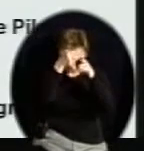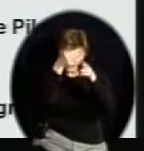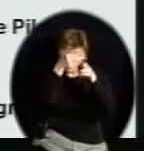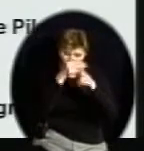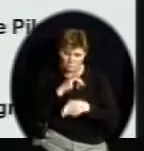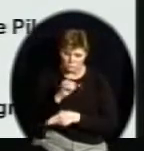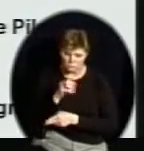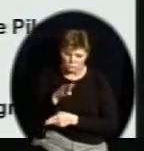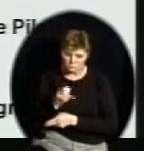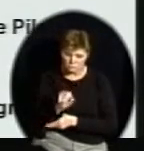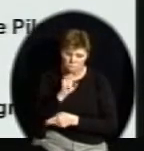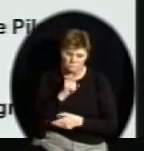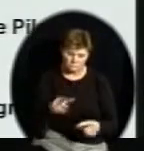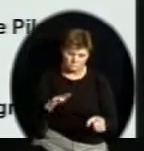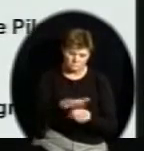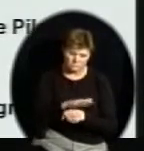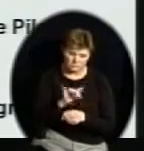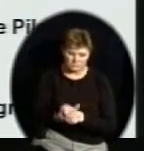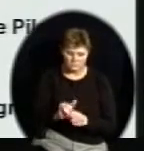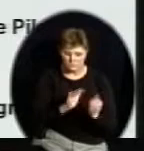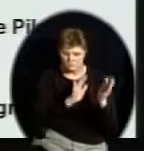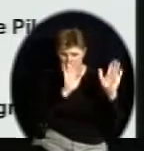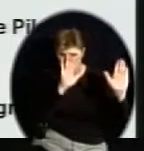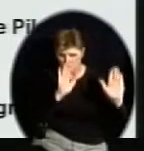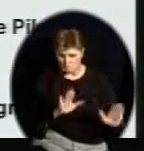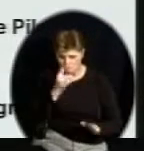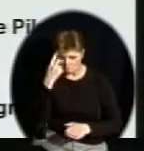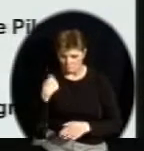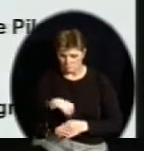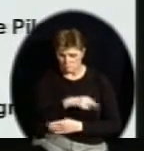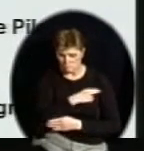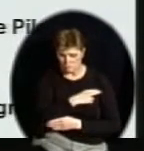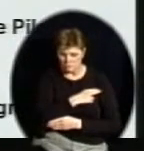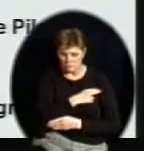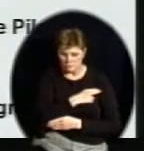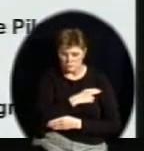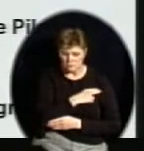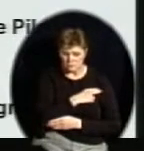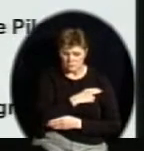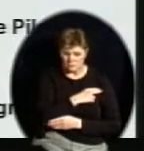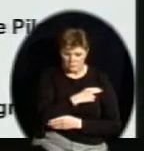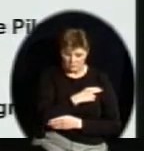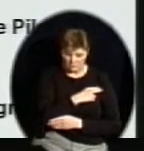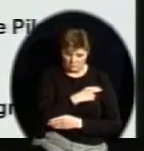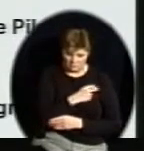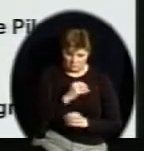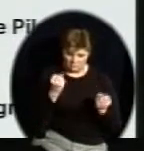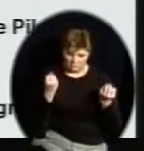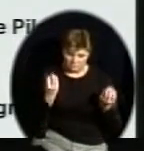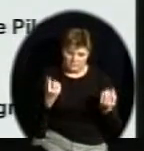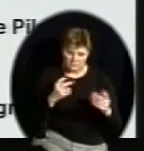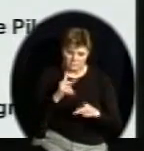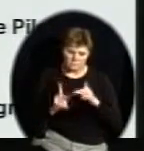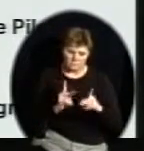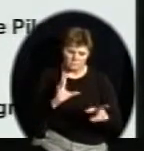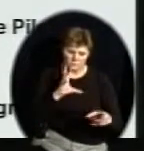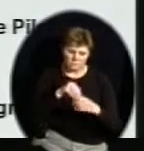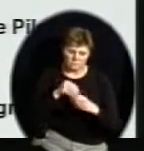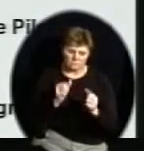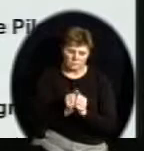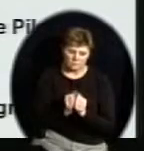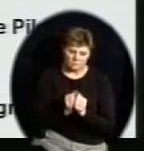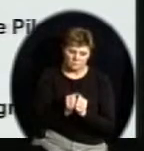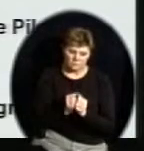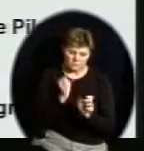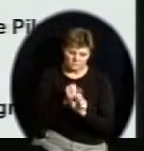Certainly, we know the teaching learning department and lots of folks have been preparing to have a successful beginning of the school year. We had multiple summer